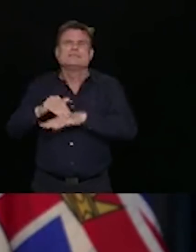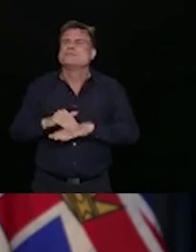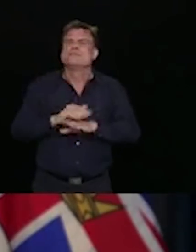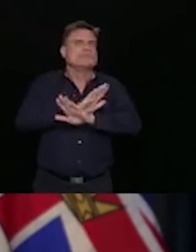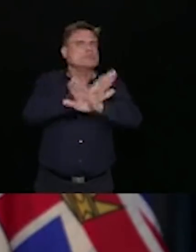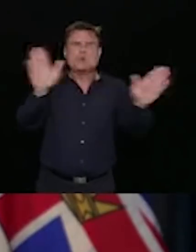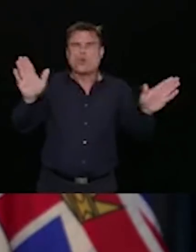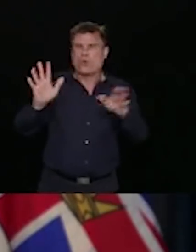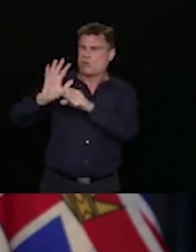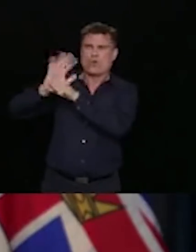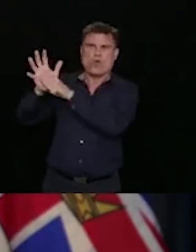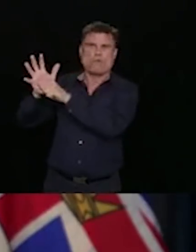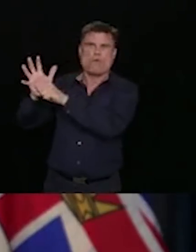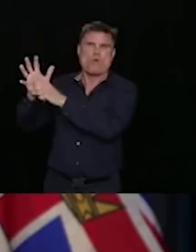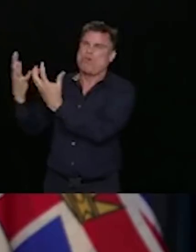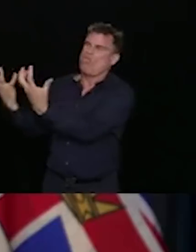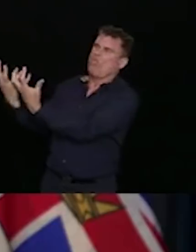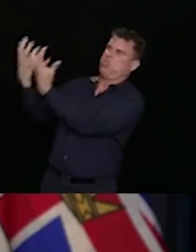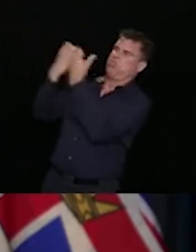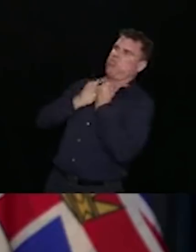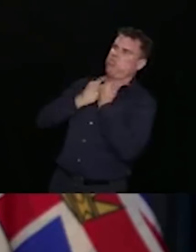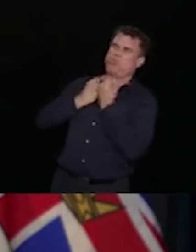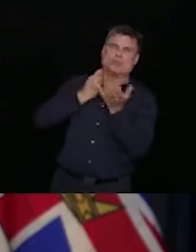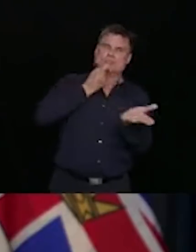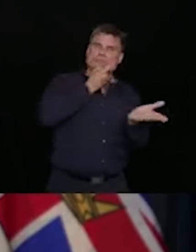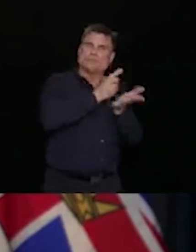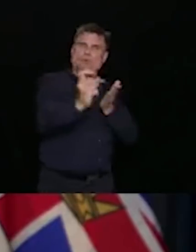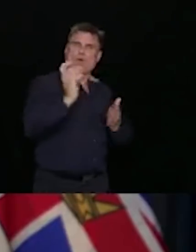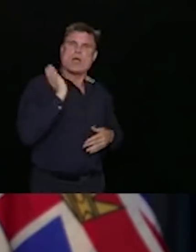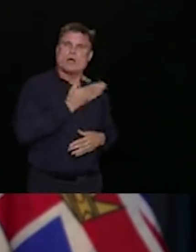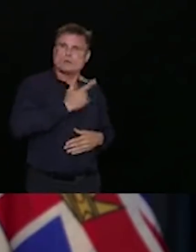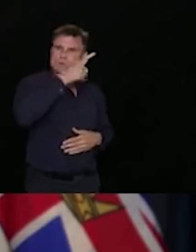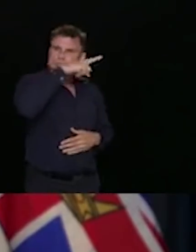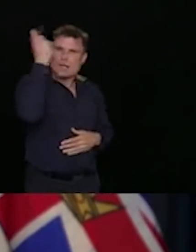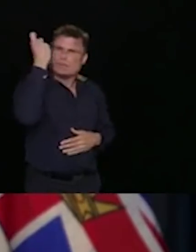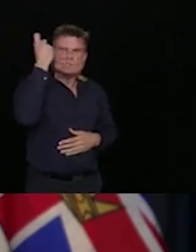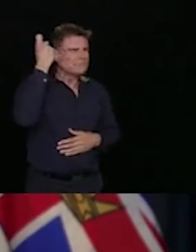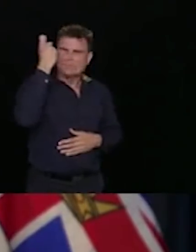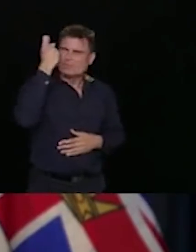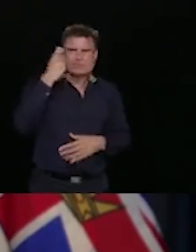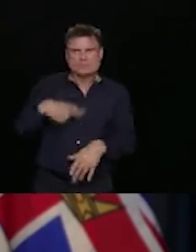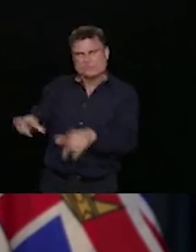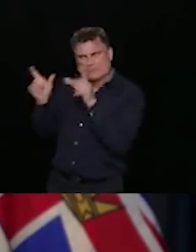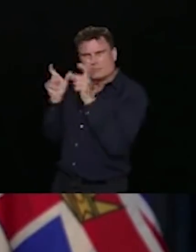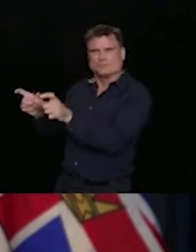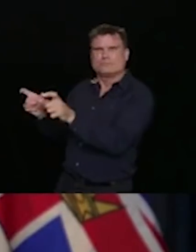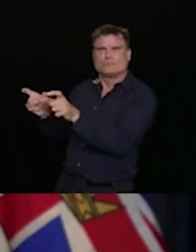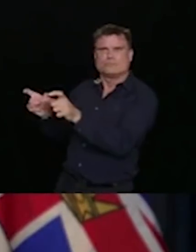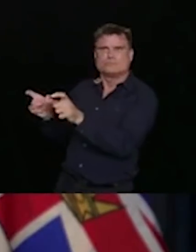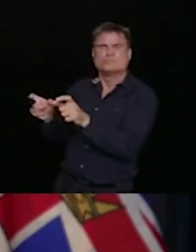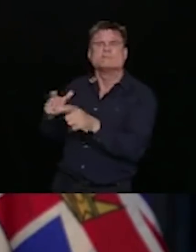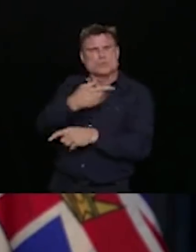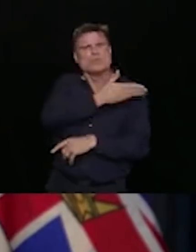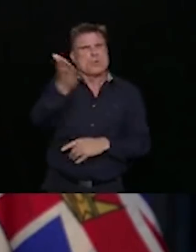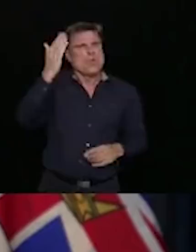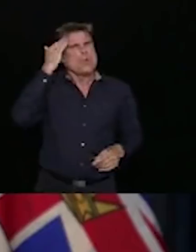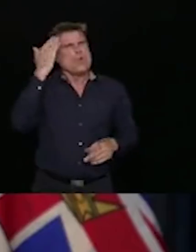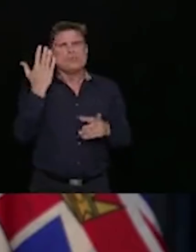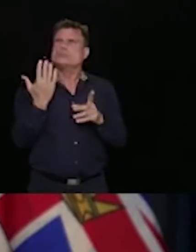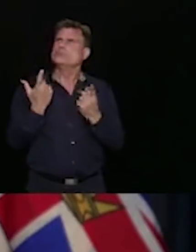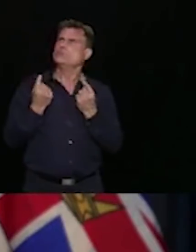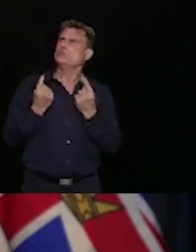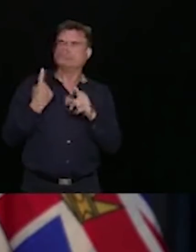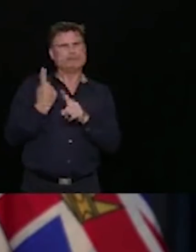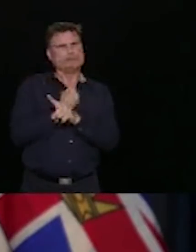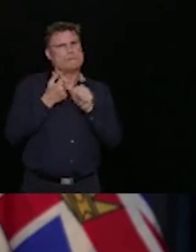We can play safe and stay safe. And we know what we have to do to do that. There are a few things